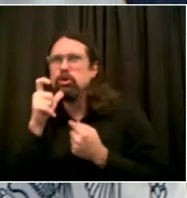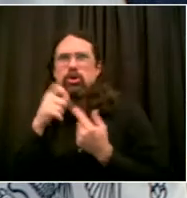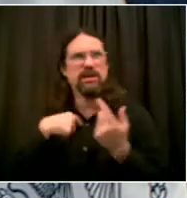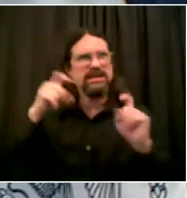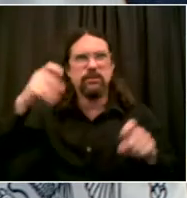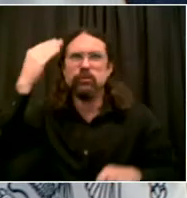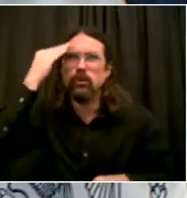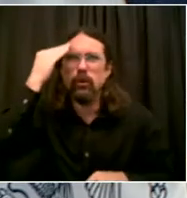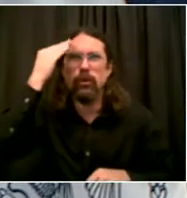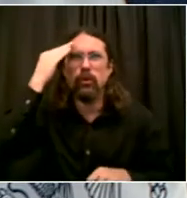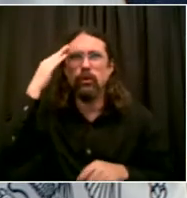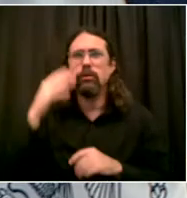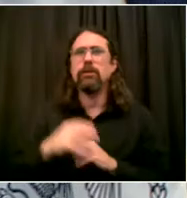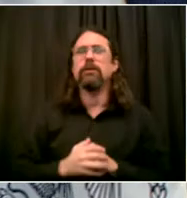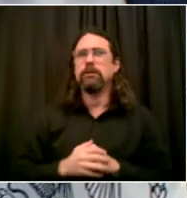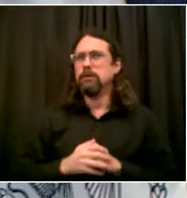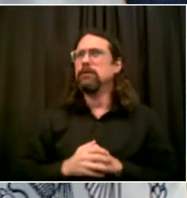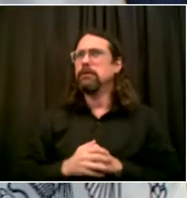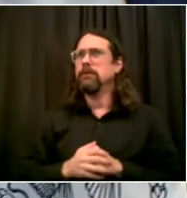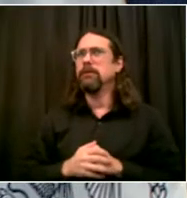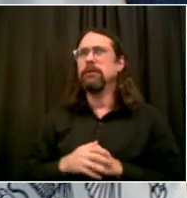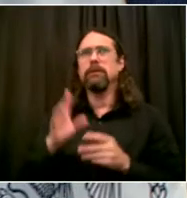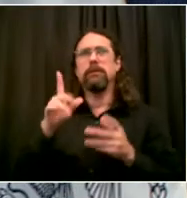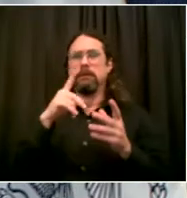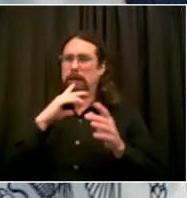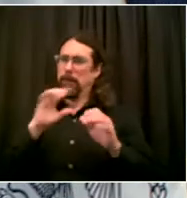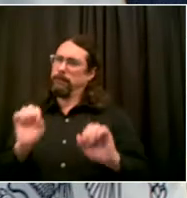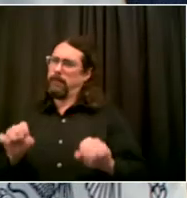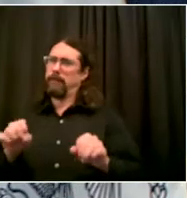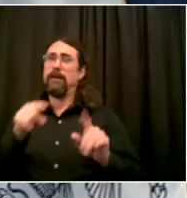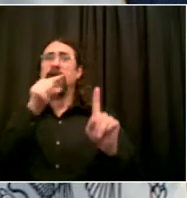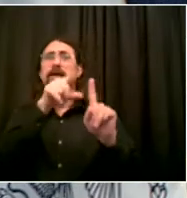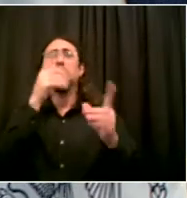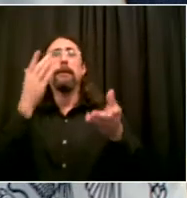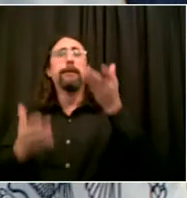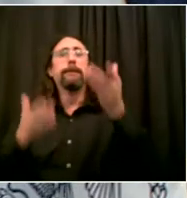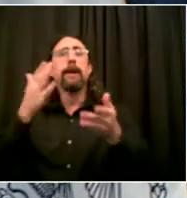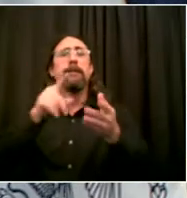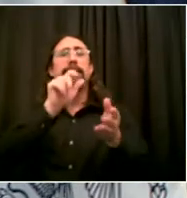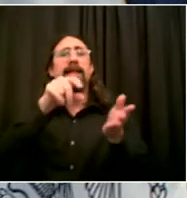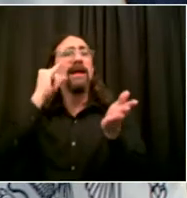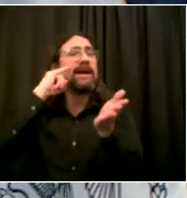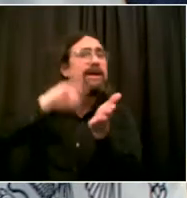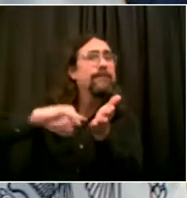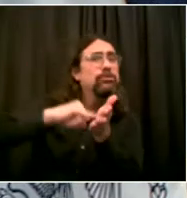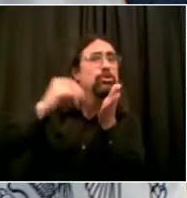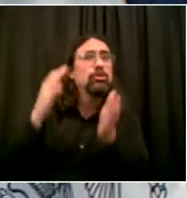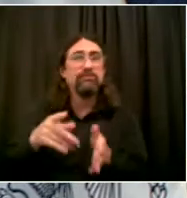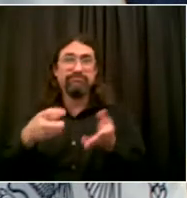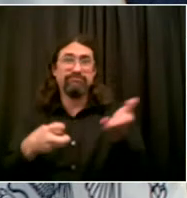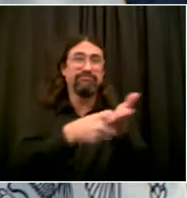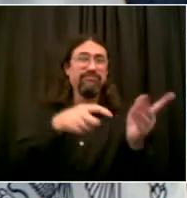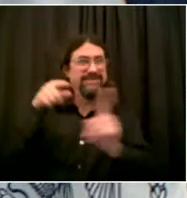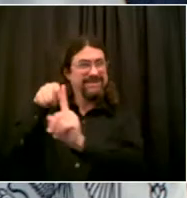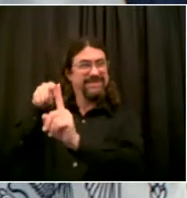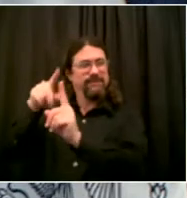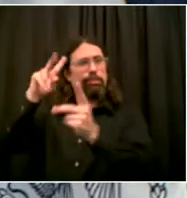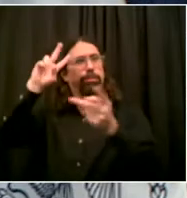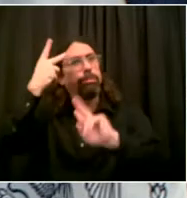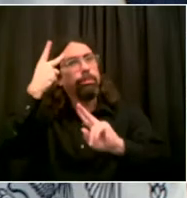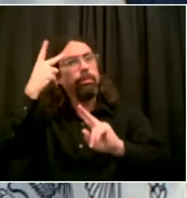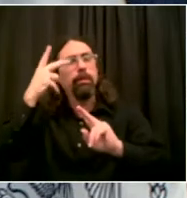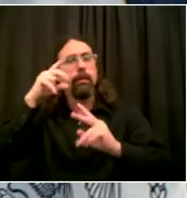shouldn't be. We know some people, unfortunately, have been overtly breaking the rules and they do need to receive summonses. But if it's a